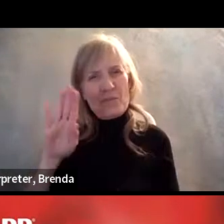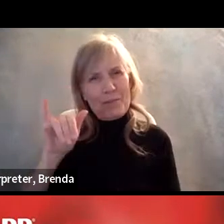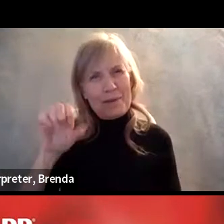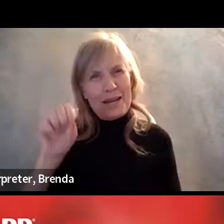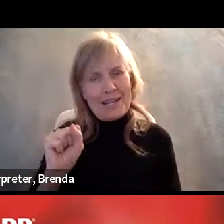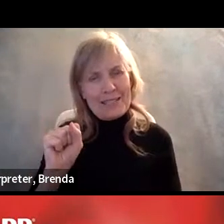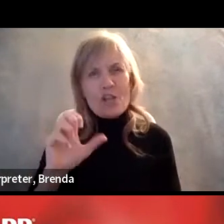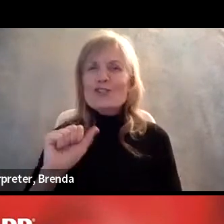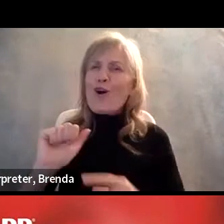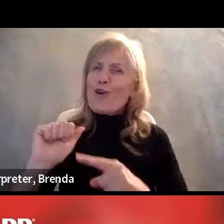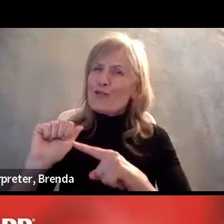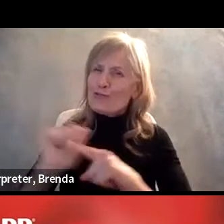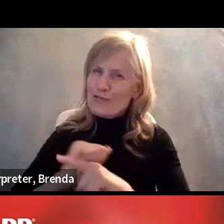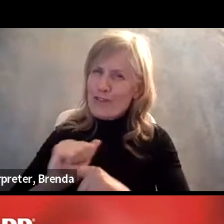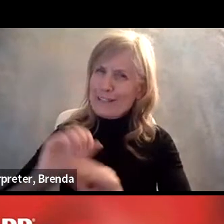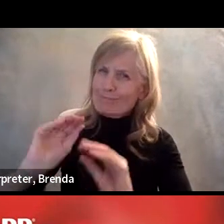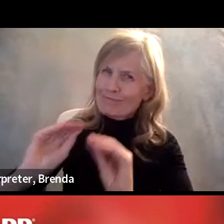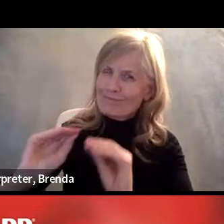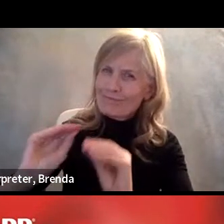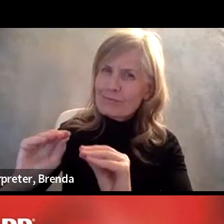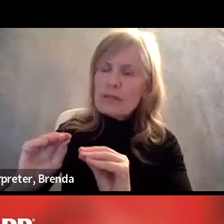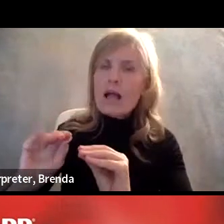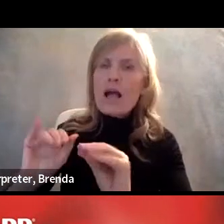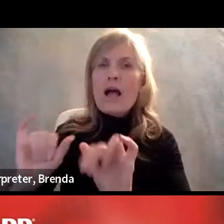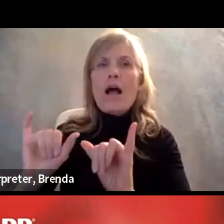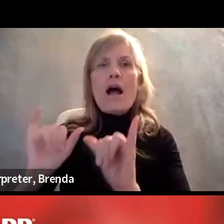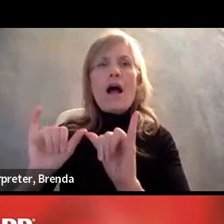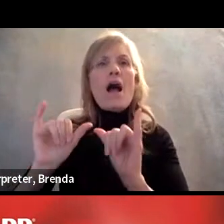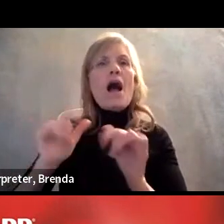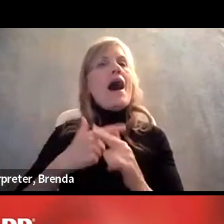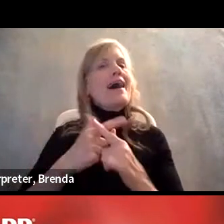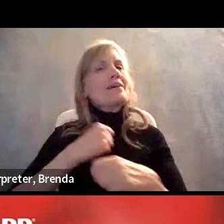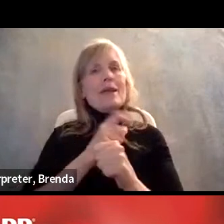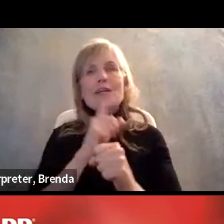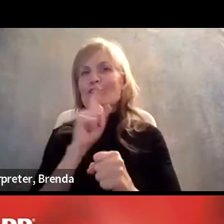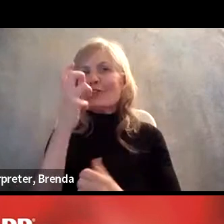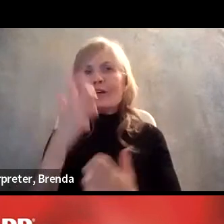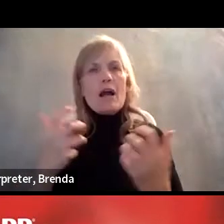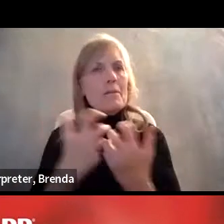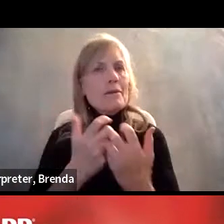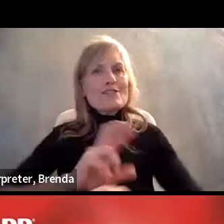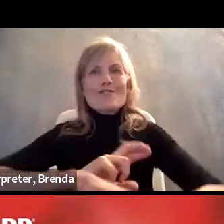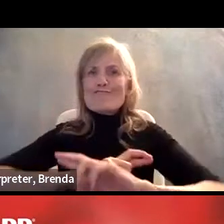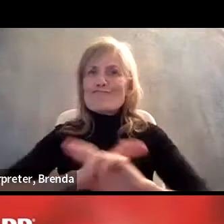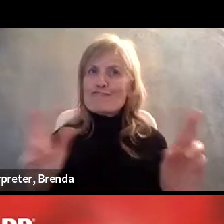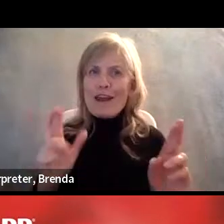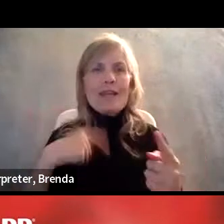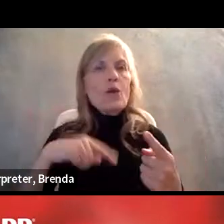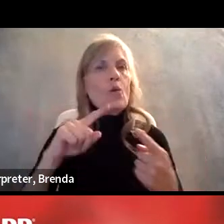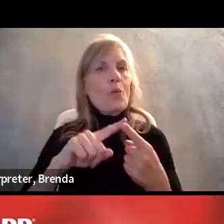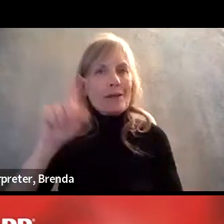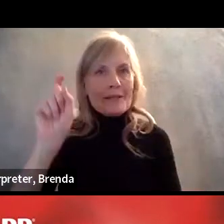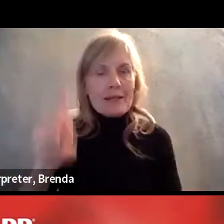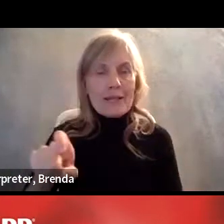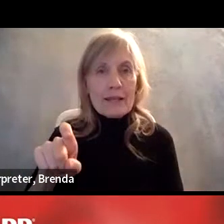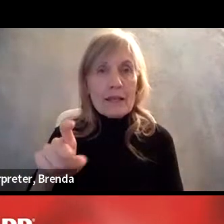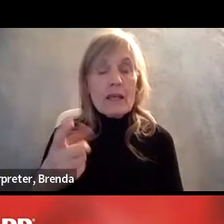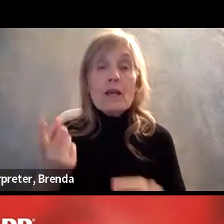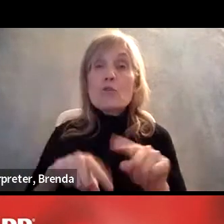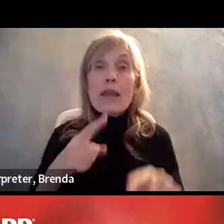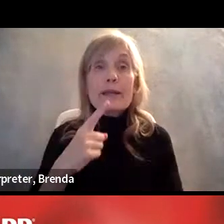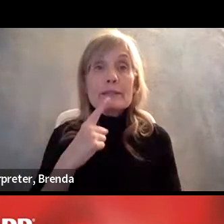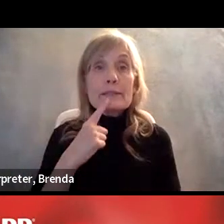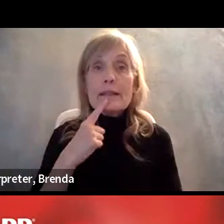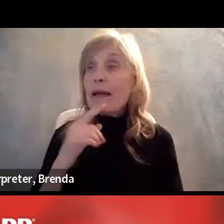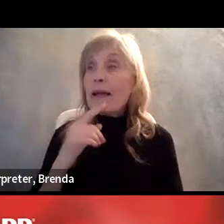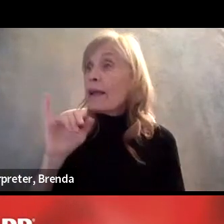and make sure that their accommodations are ready when needed. You can't be saying, having a, a person with a disability ask for an